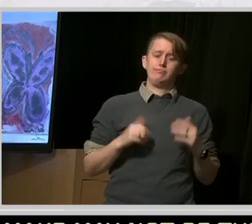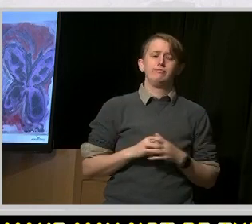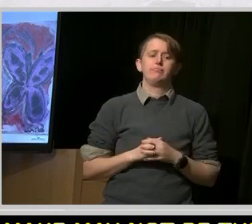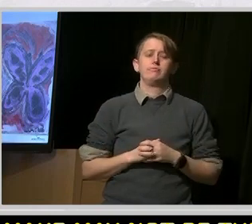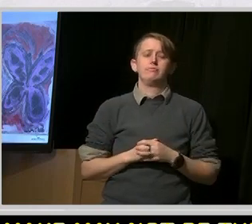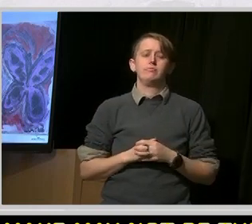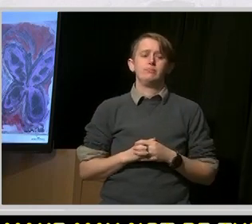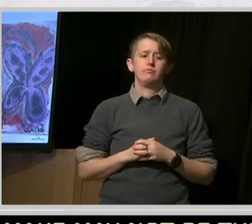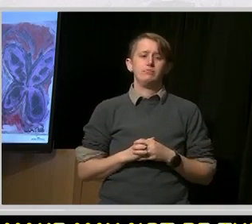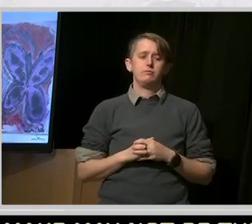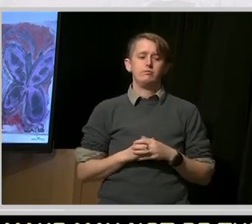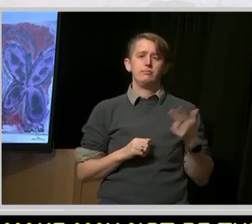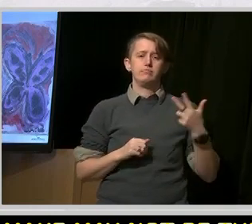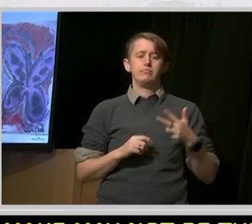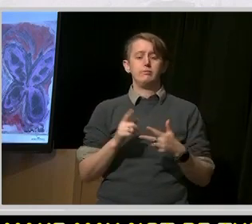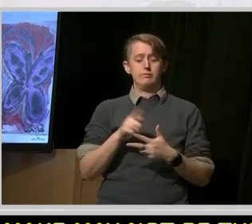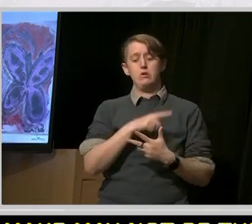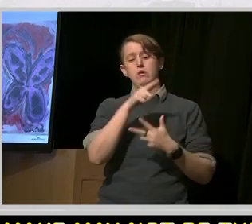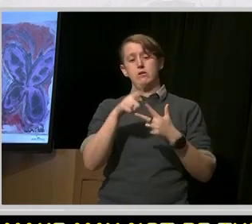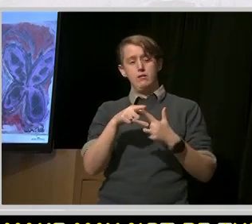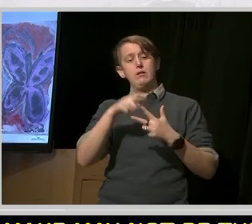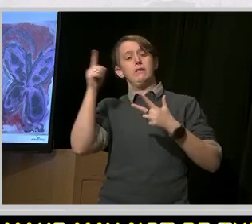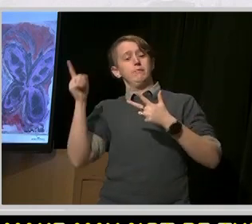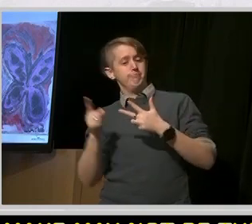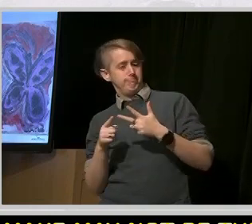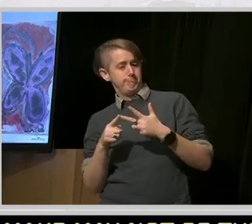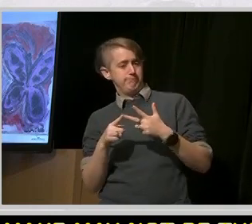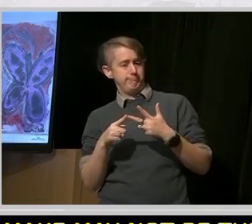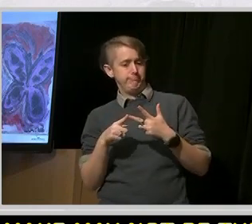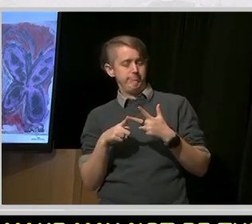And number three, supports.